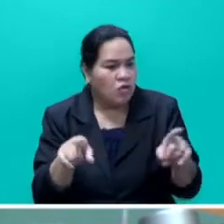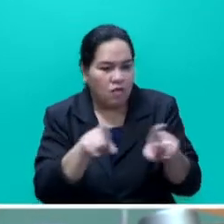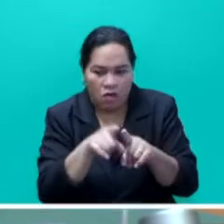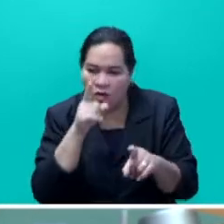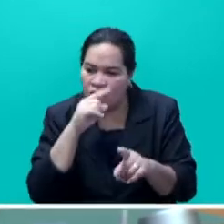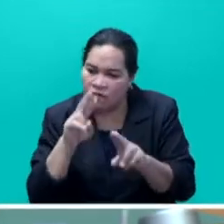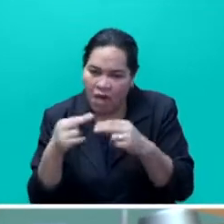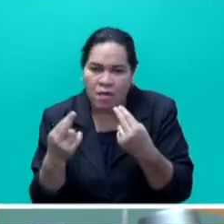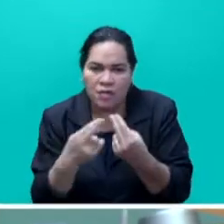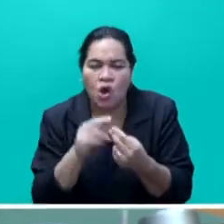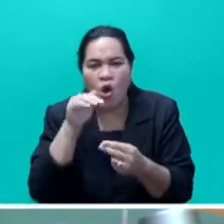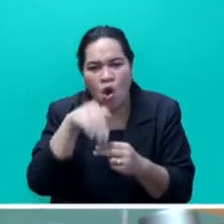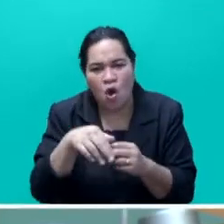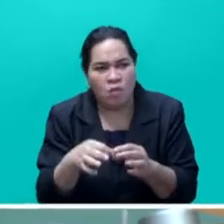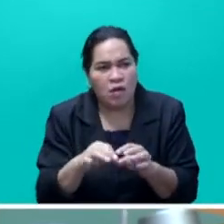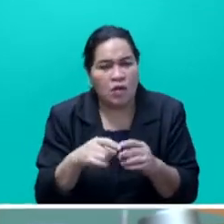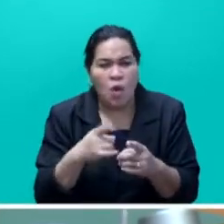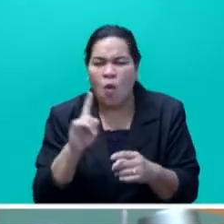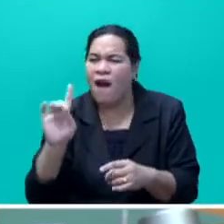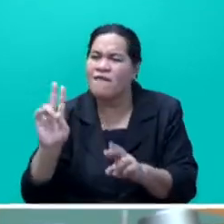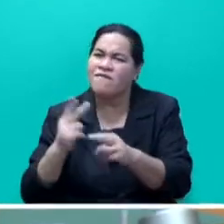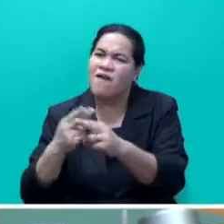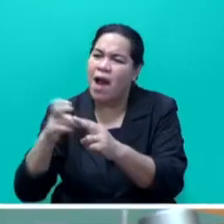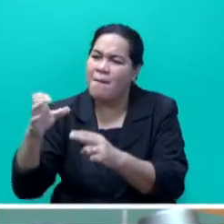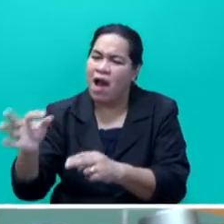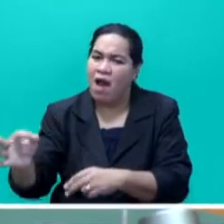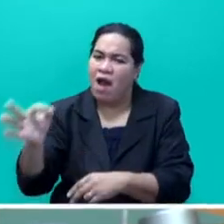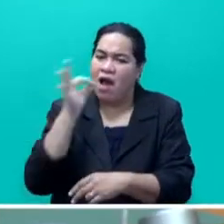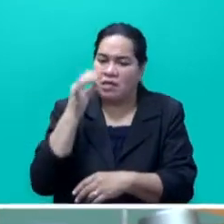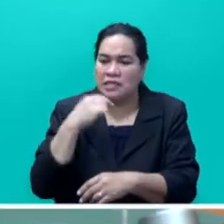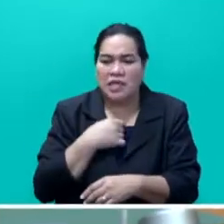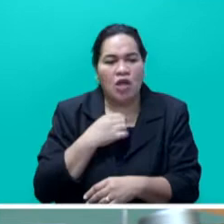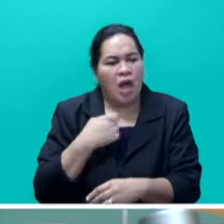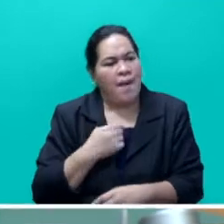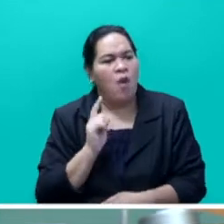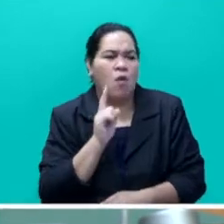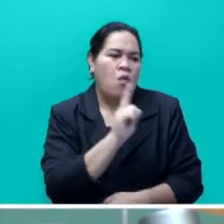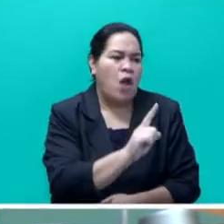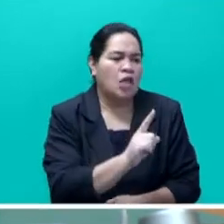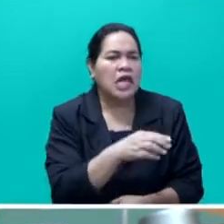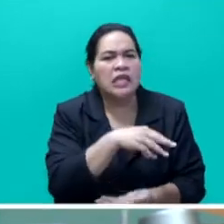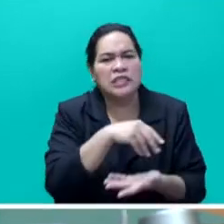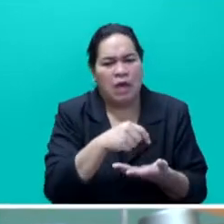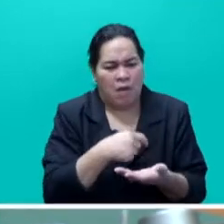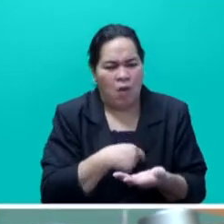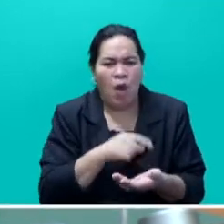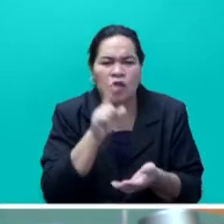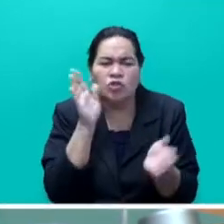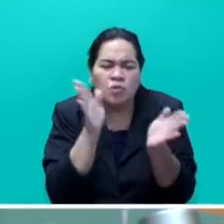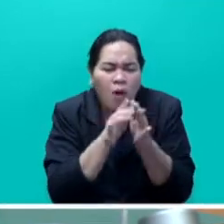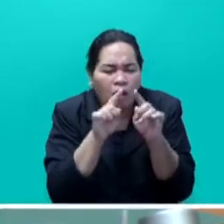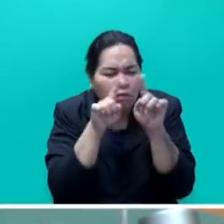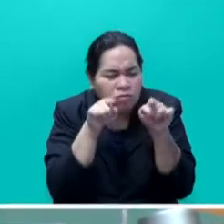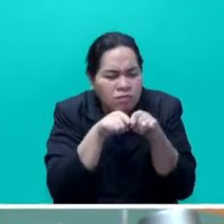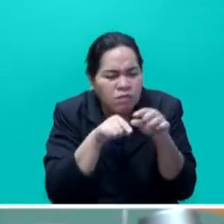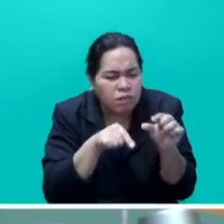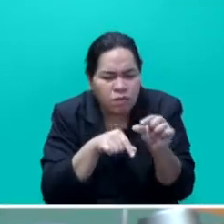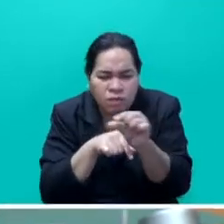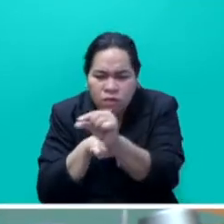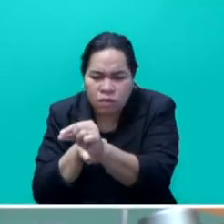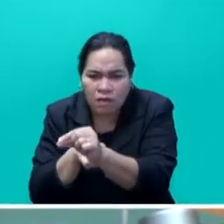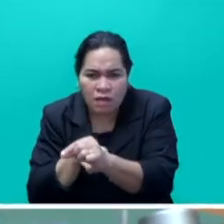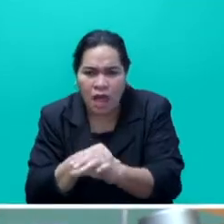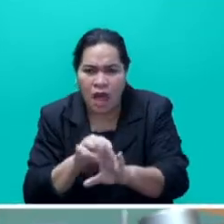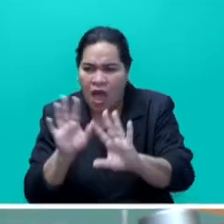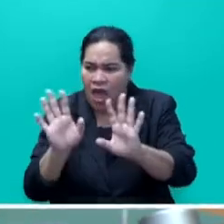I know there's a farmer who wrote to me, don't know, I went, you know, to collect some seeds, and I was given a small little package. But that's not